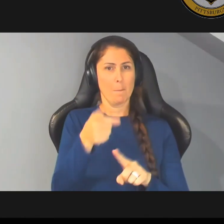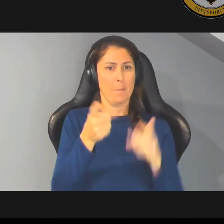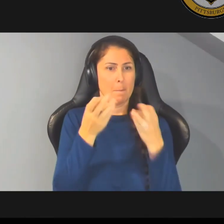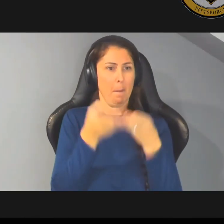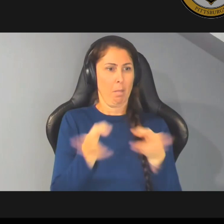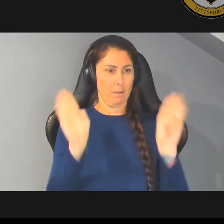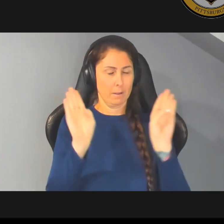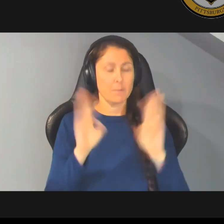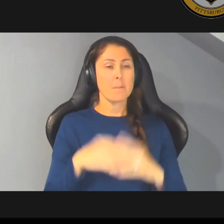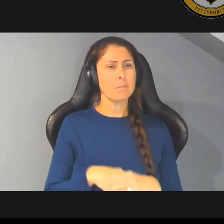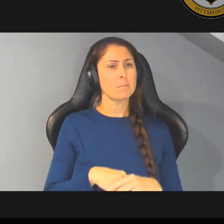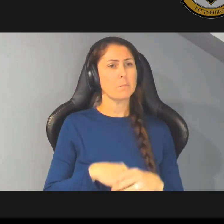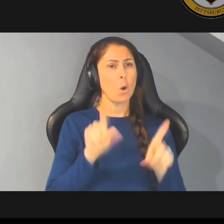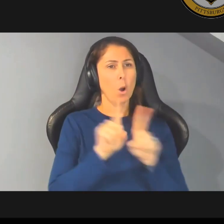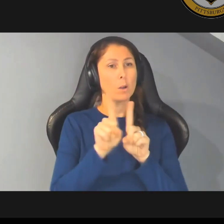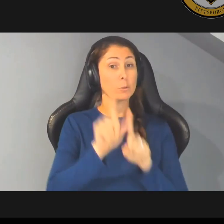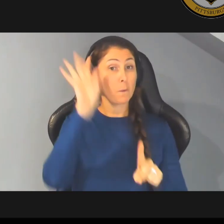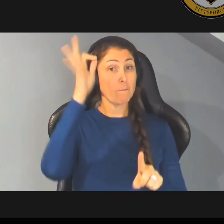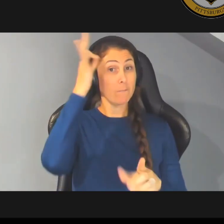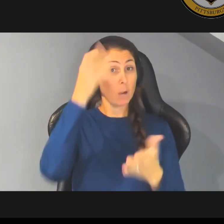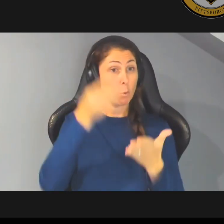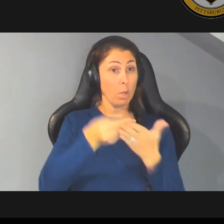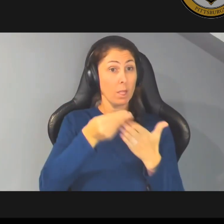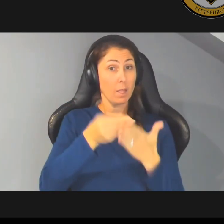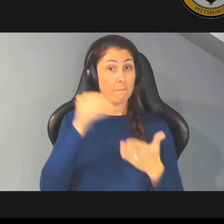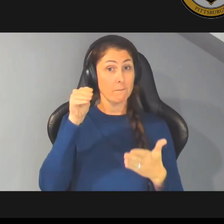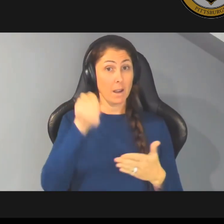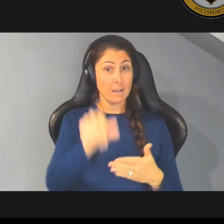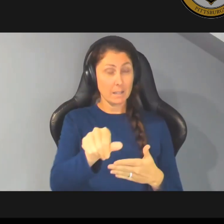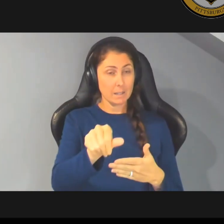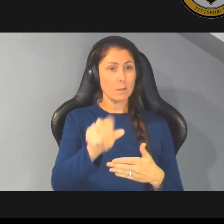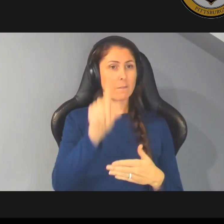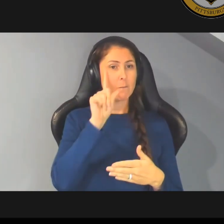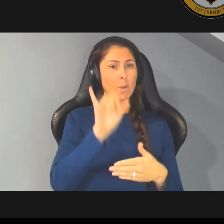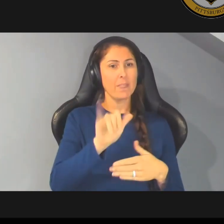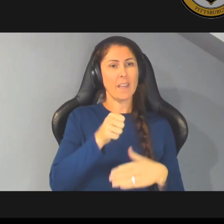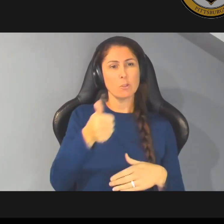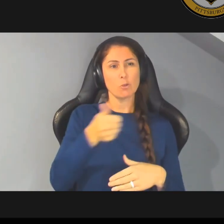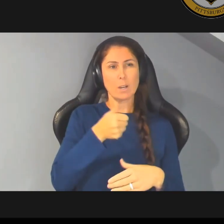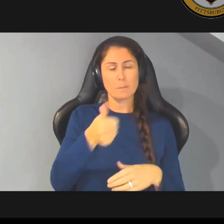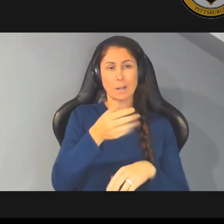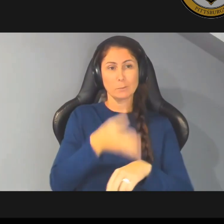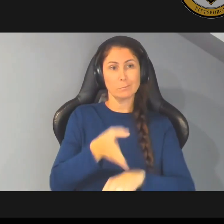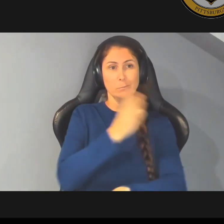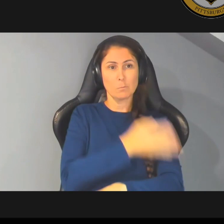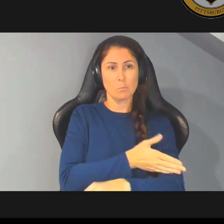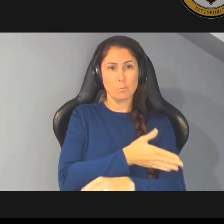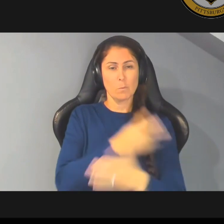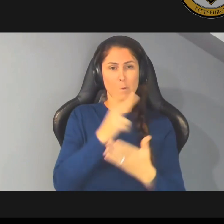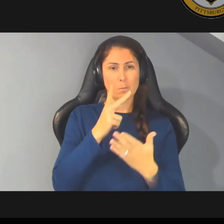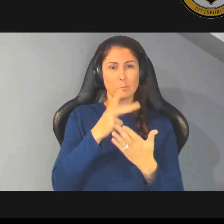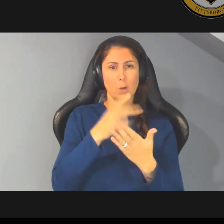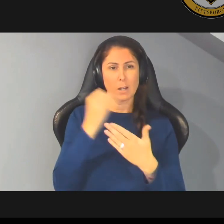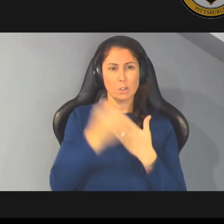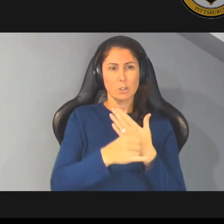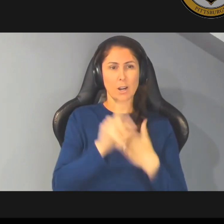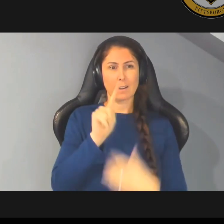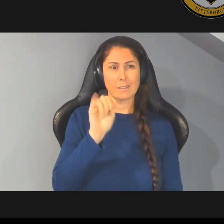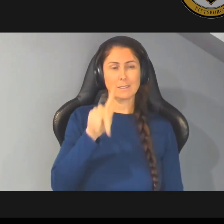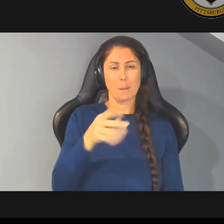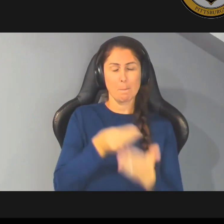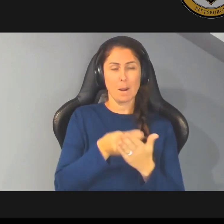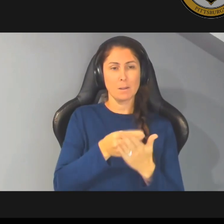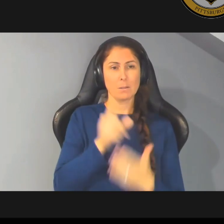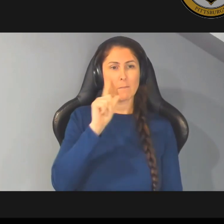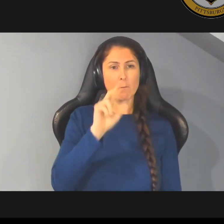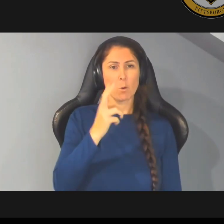and there's also federal funding for um for the transportation improvement projects the tip money for the charles anderson bridge and there's